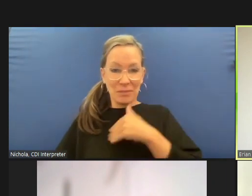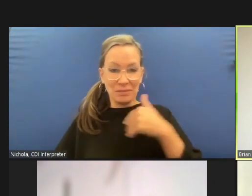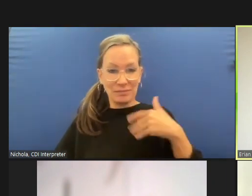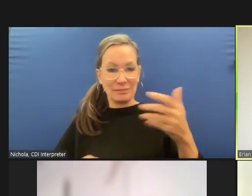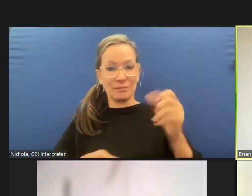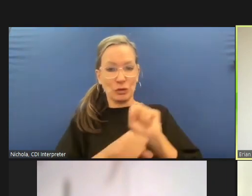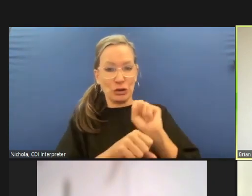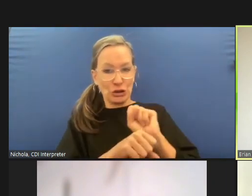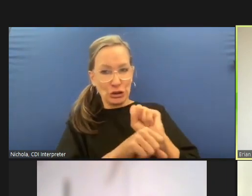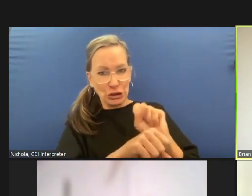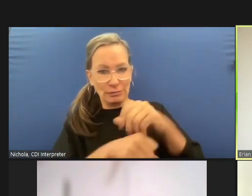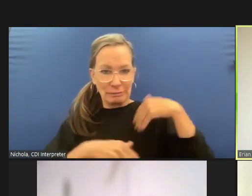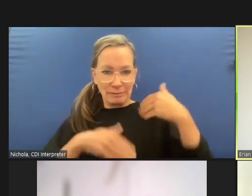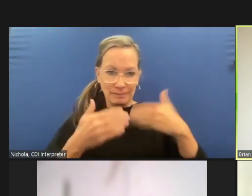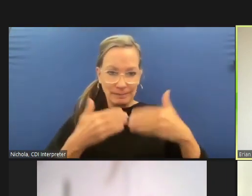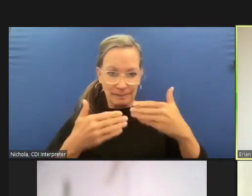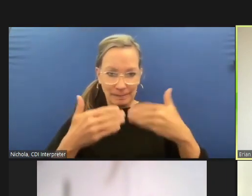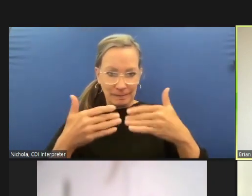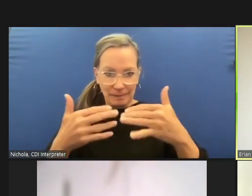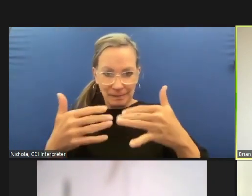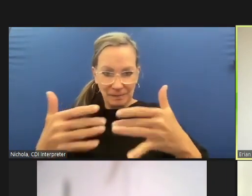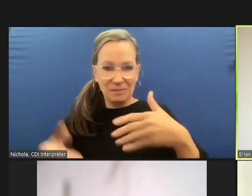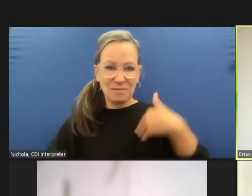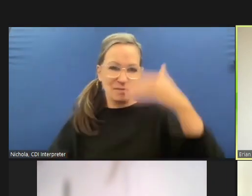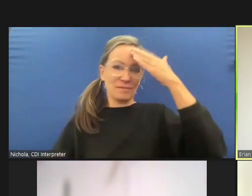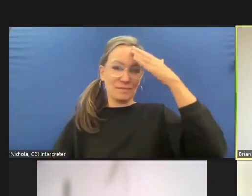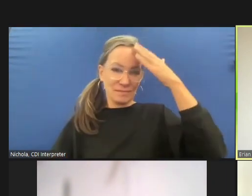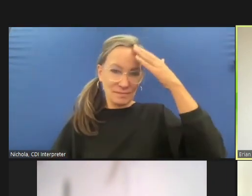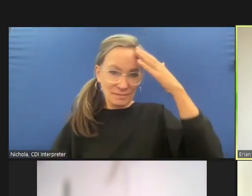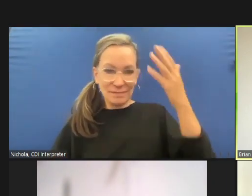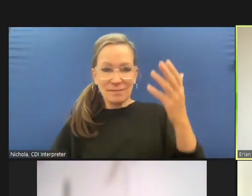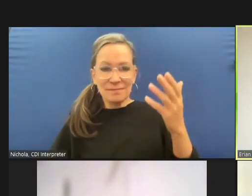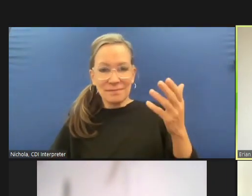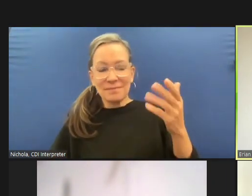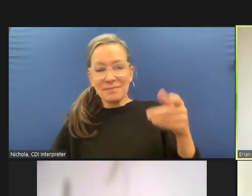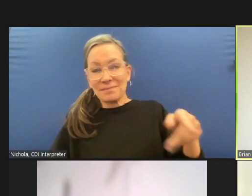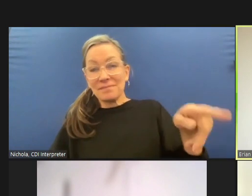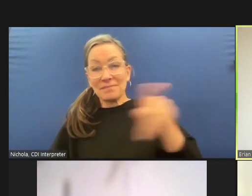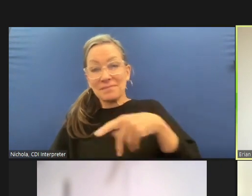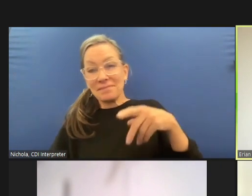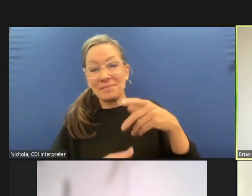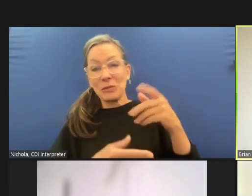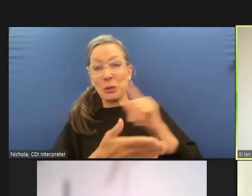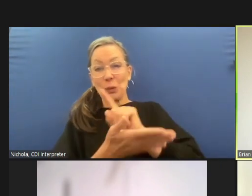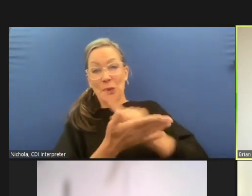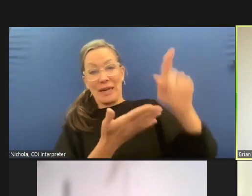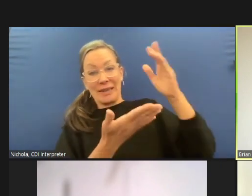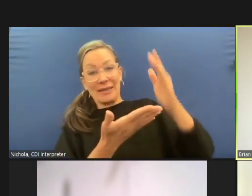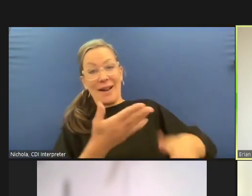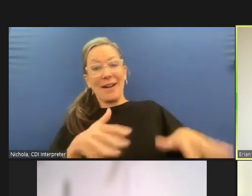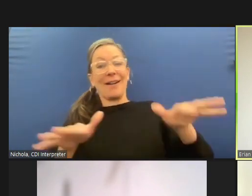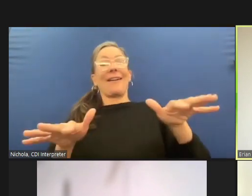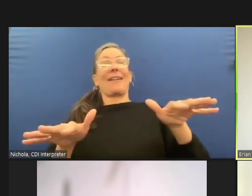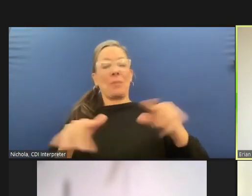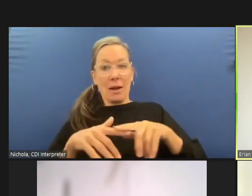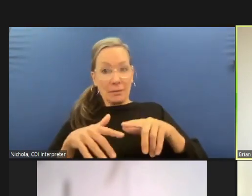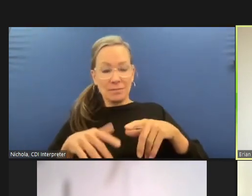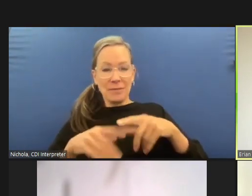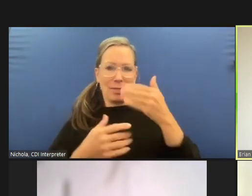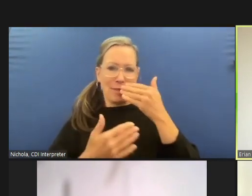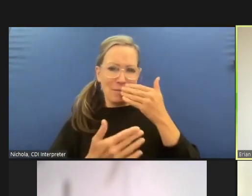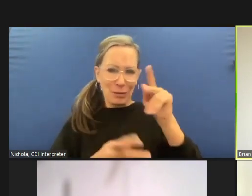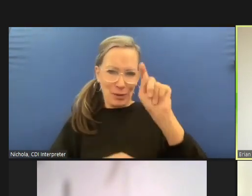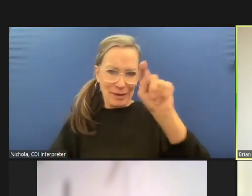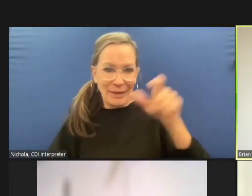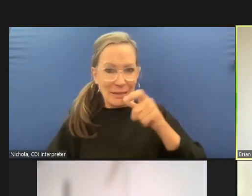regularly i want to thank the volunteers on the ab 1185 working group for being here and listening uh